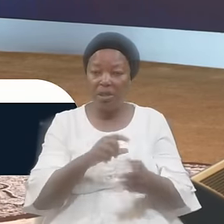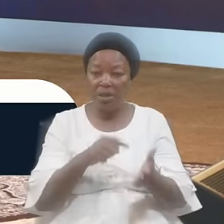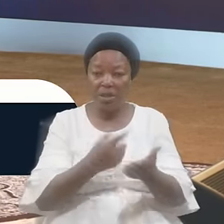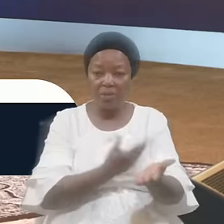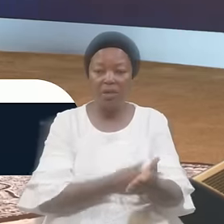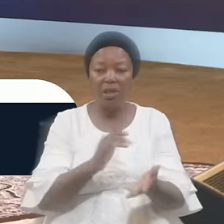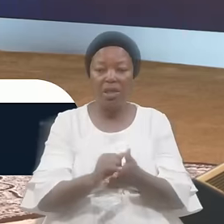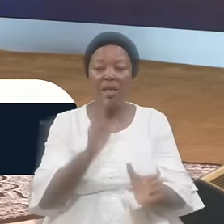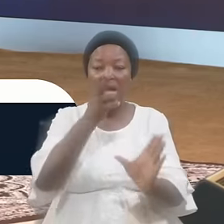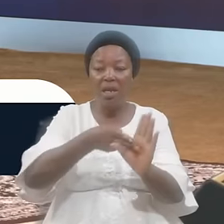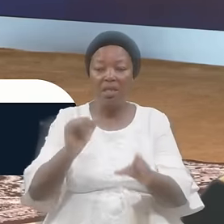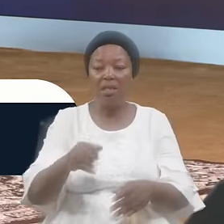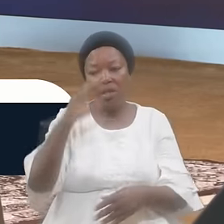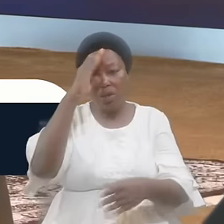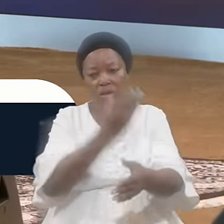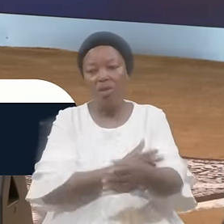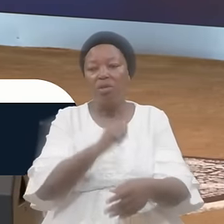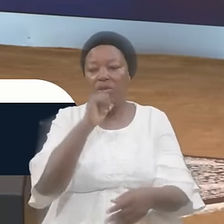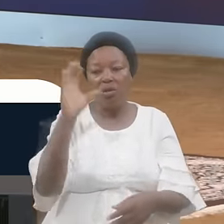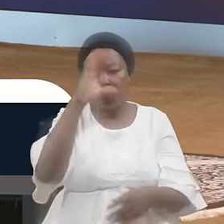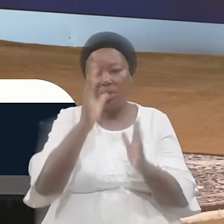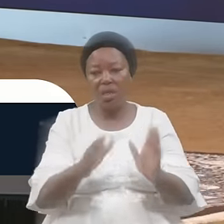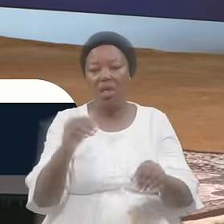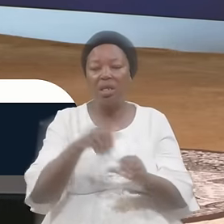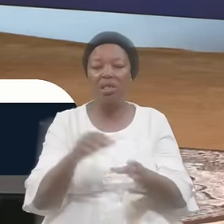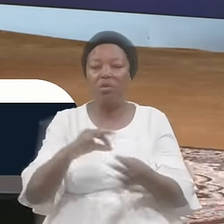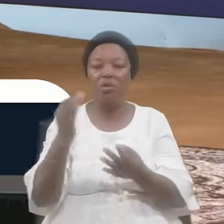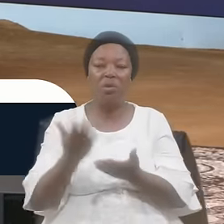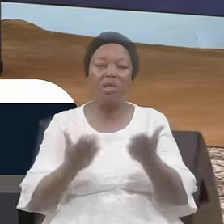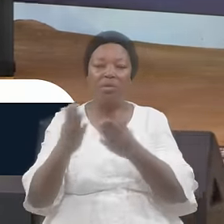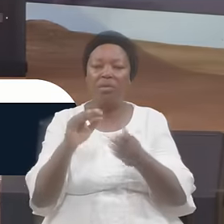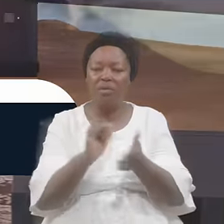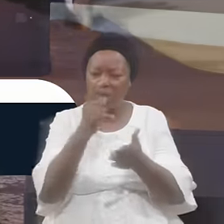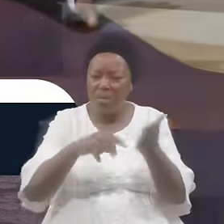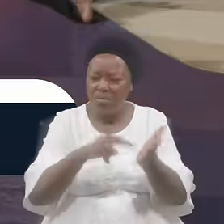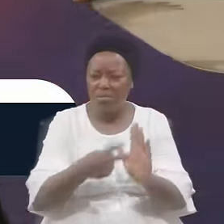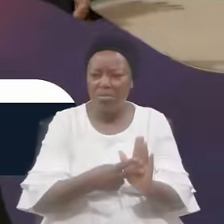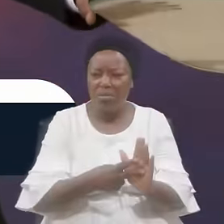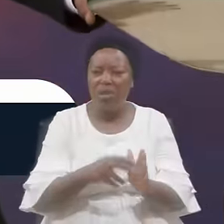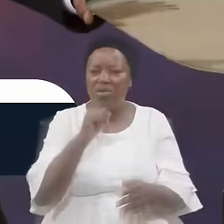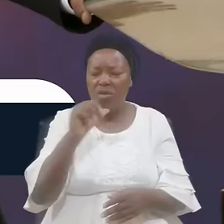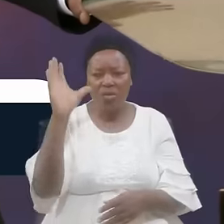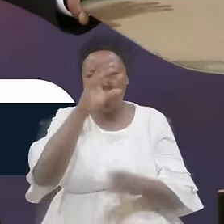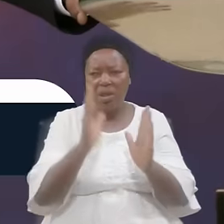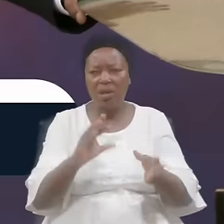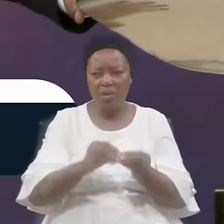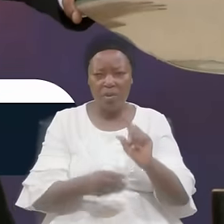In spiritual service What does that mean Not strangers Number one